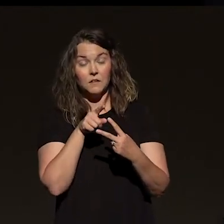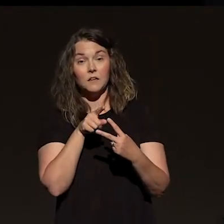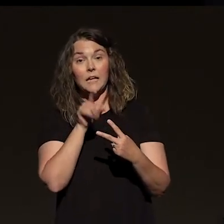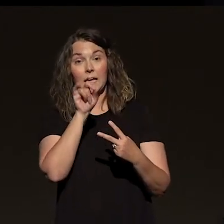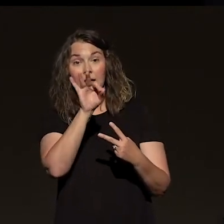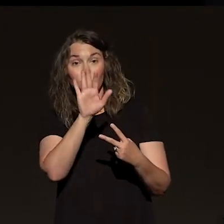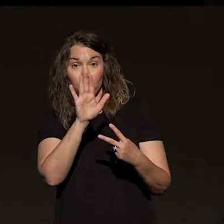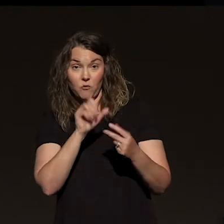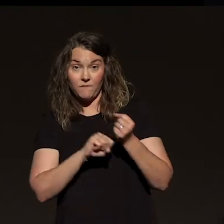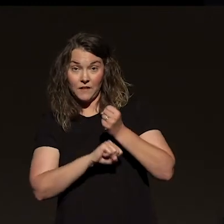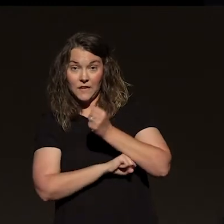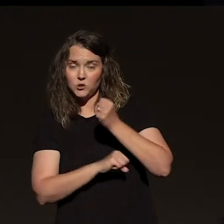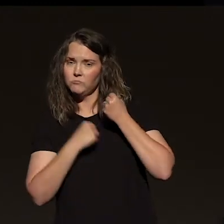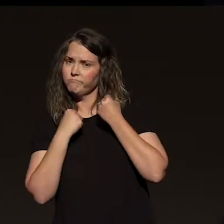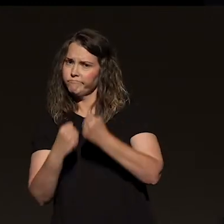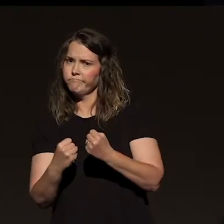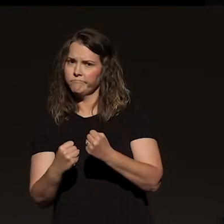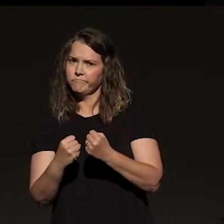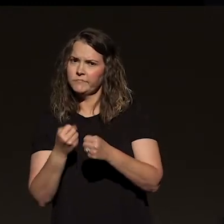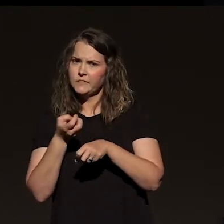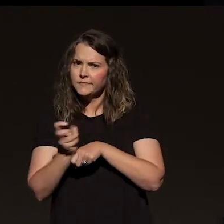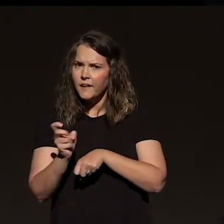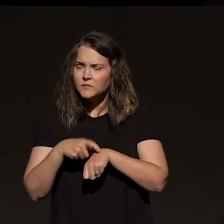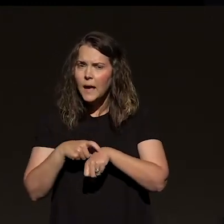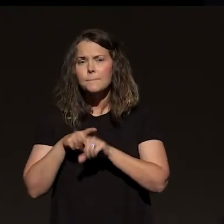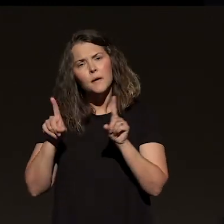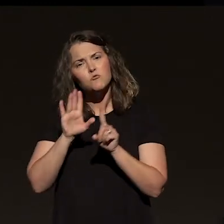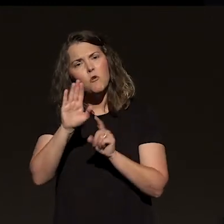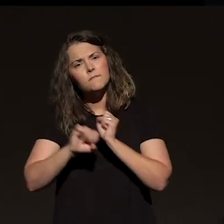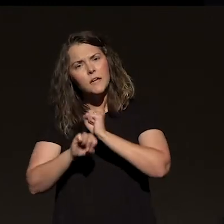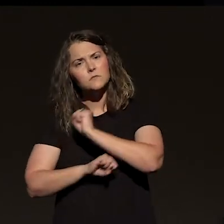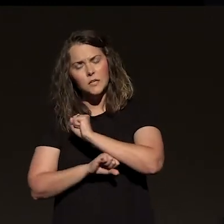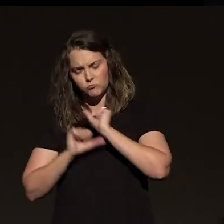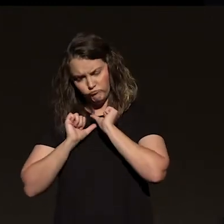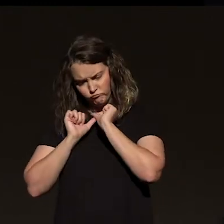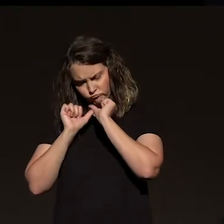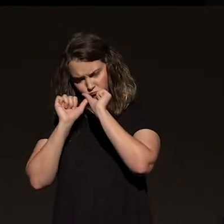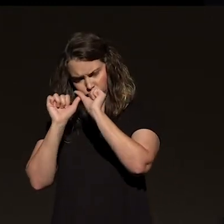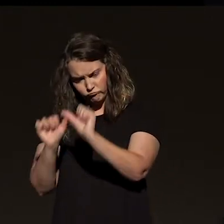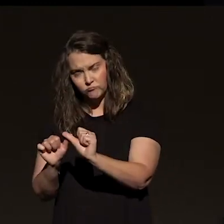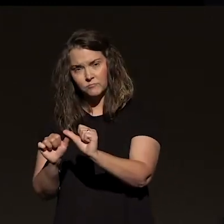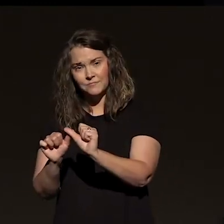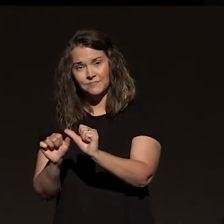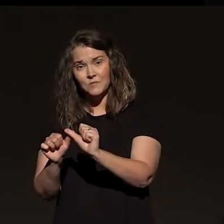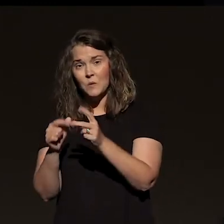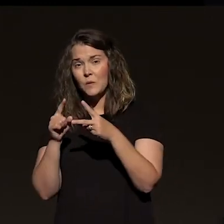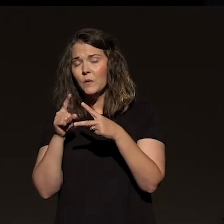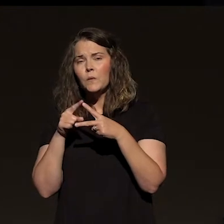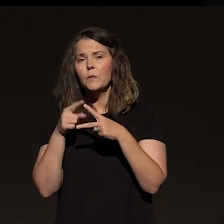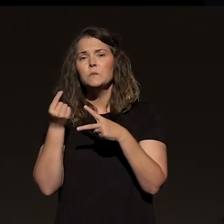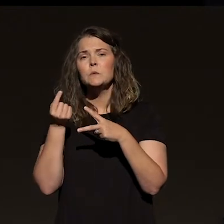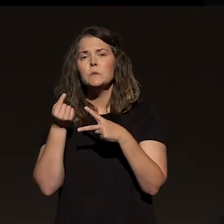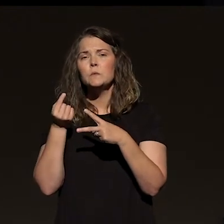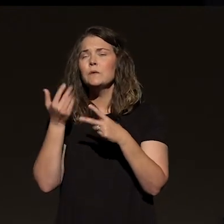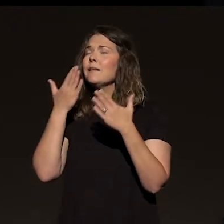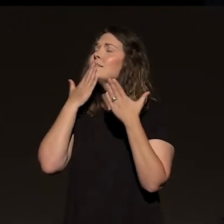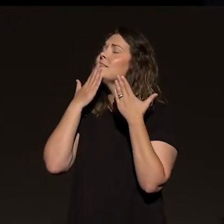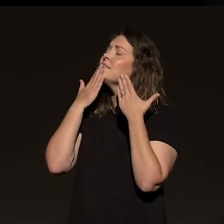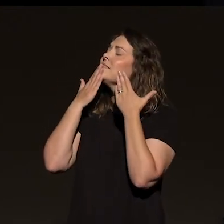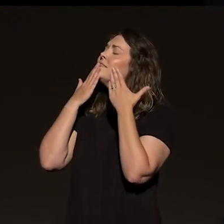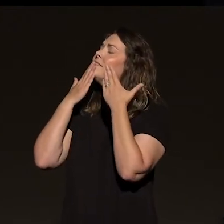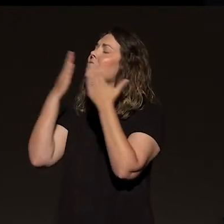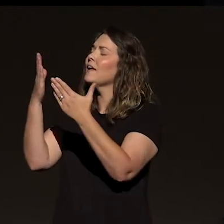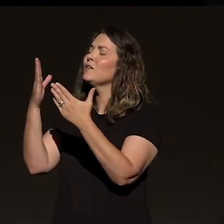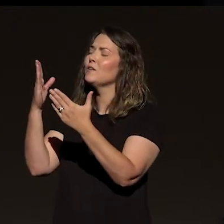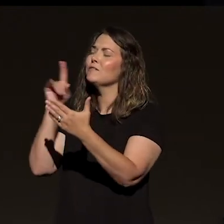has been firm and this has been a tough season, but your foundation has stood, would you just thank God right now? Would you raise your hallelujah